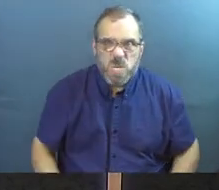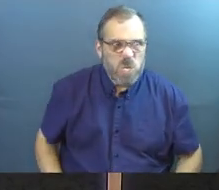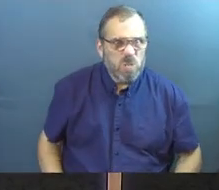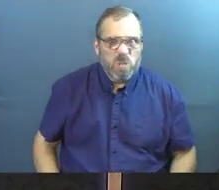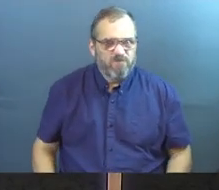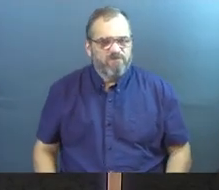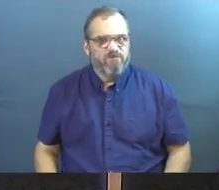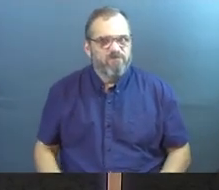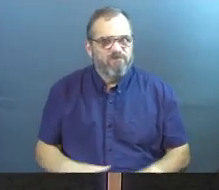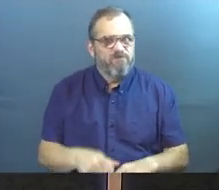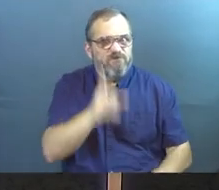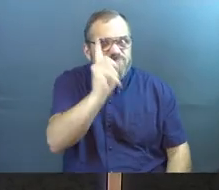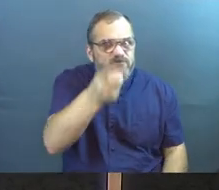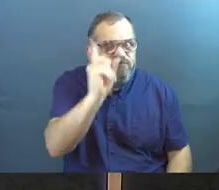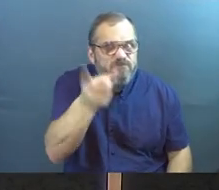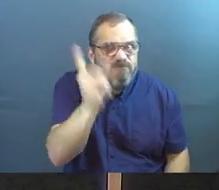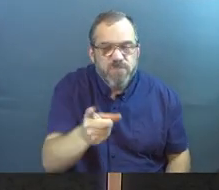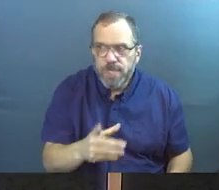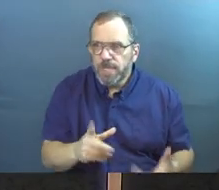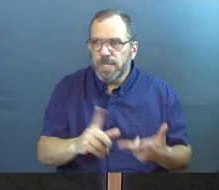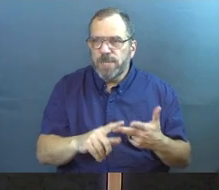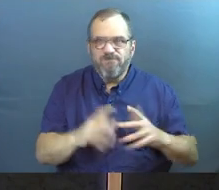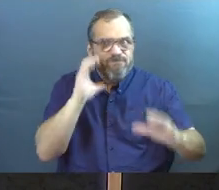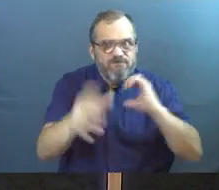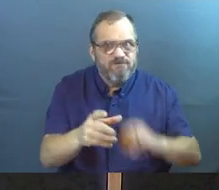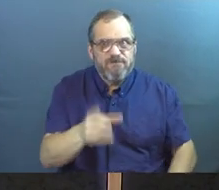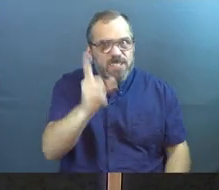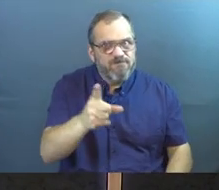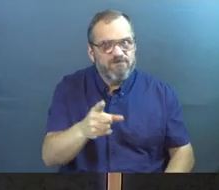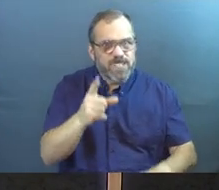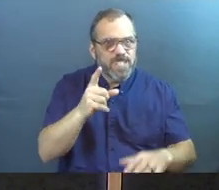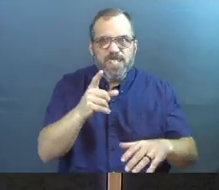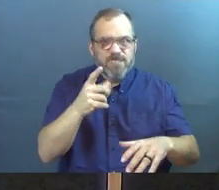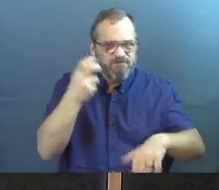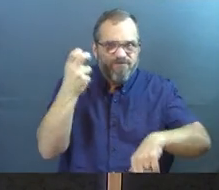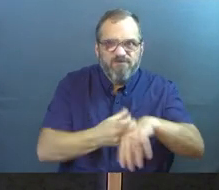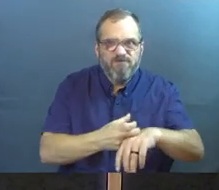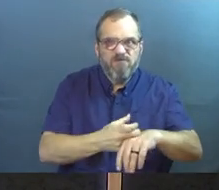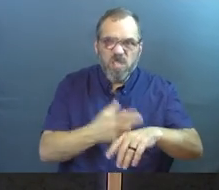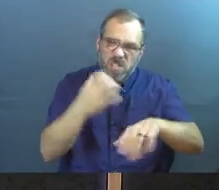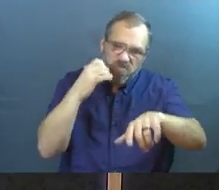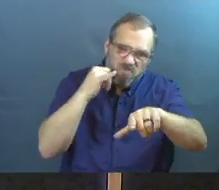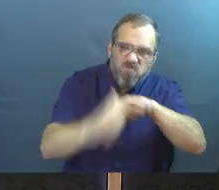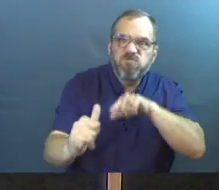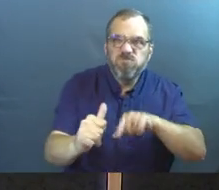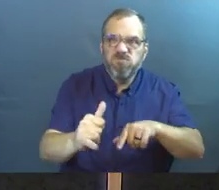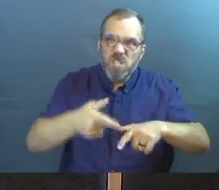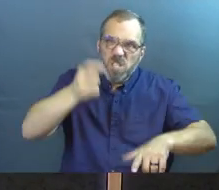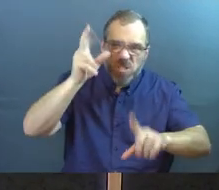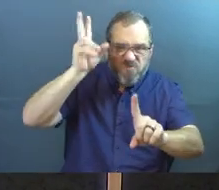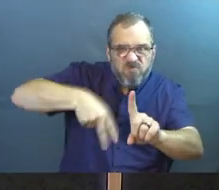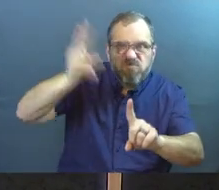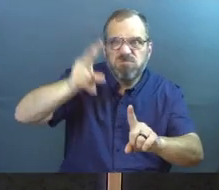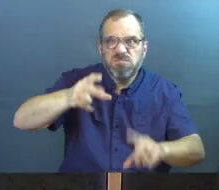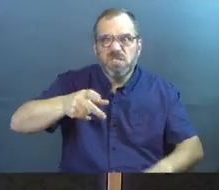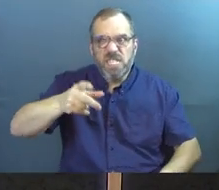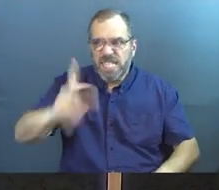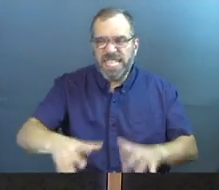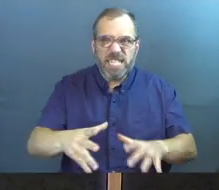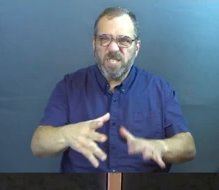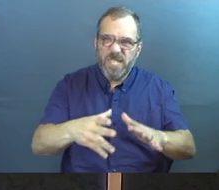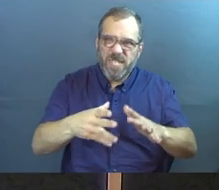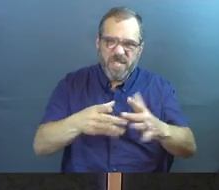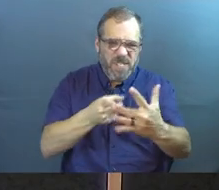to you, and it comes with edgy communication to you that is harsh, that is judgmental, that slices